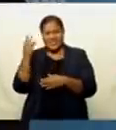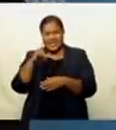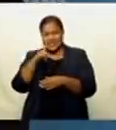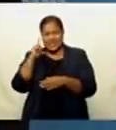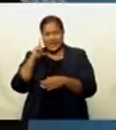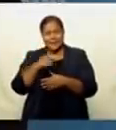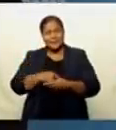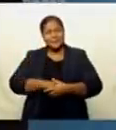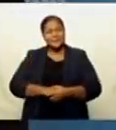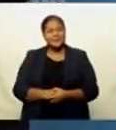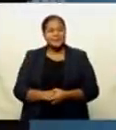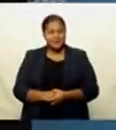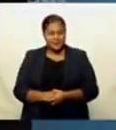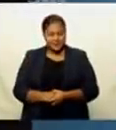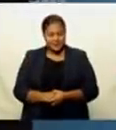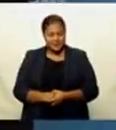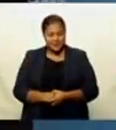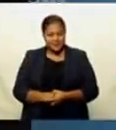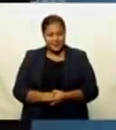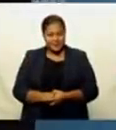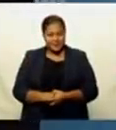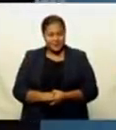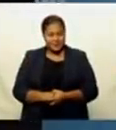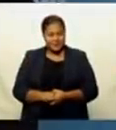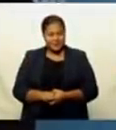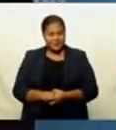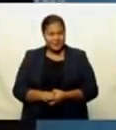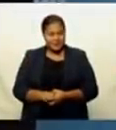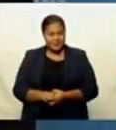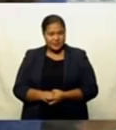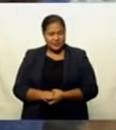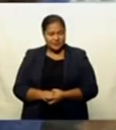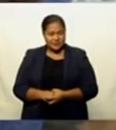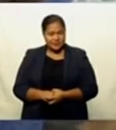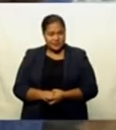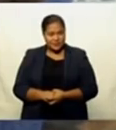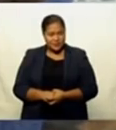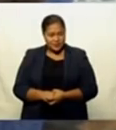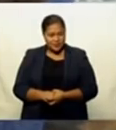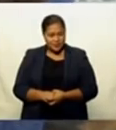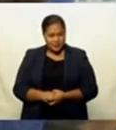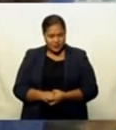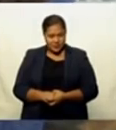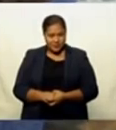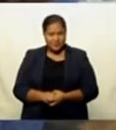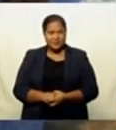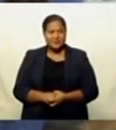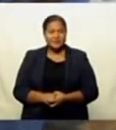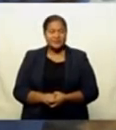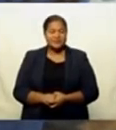,885 doses from the 24th to the 29th of May.